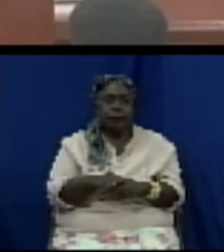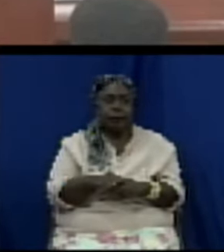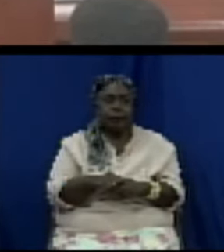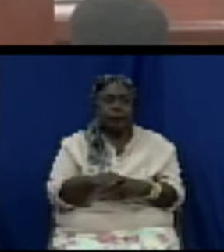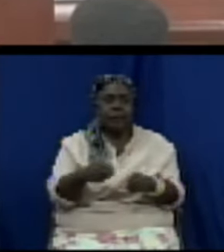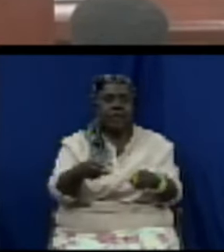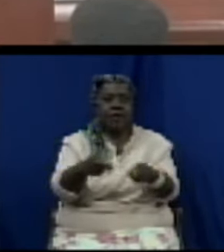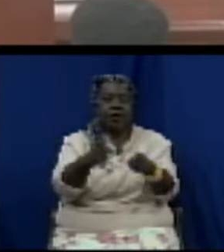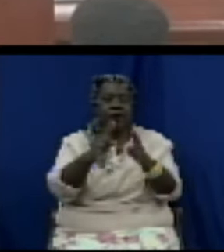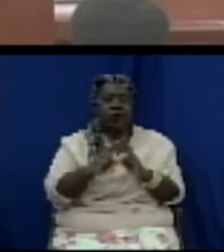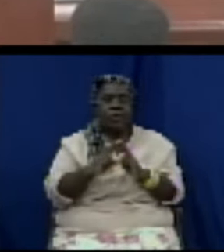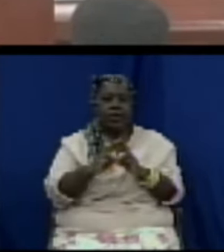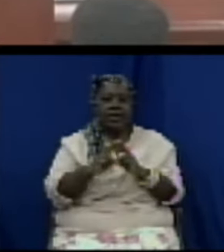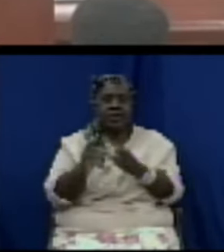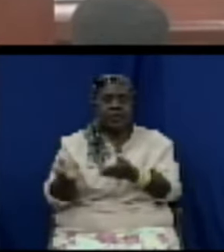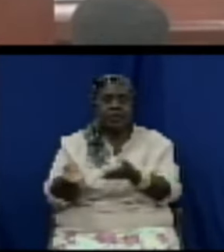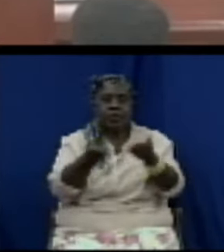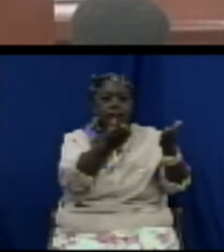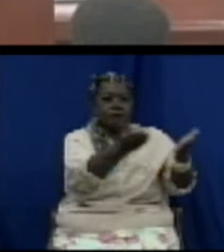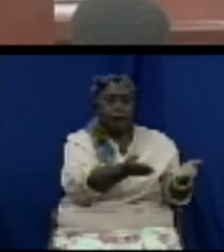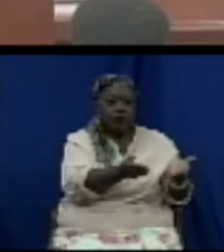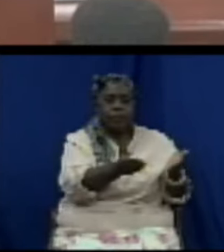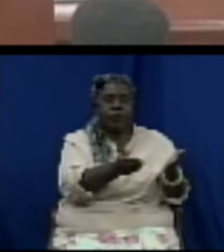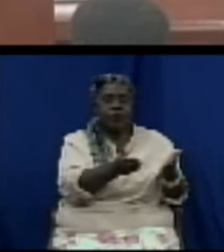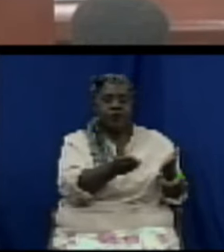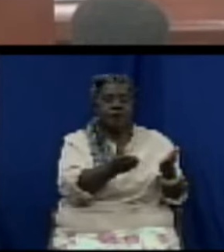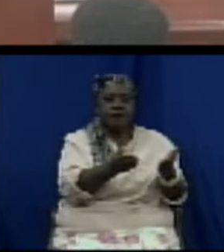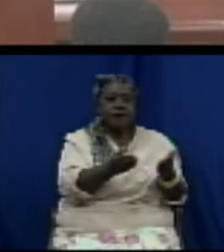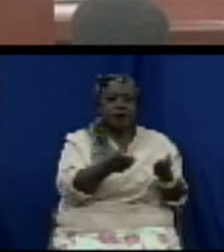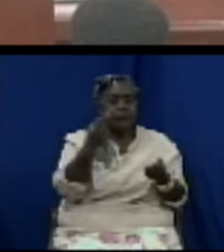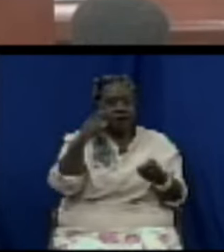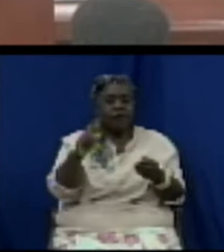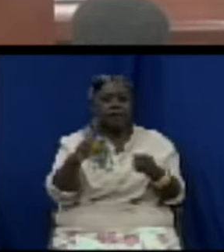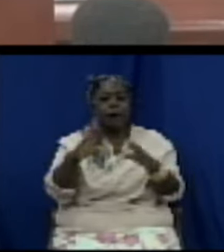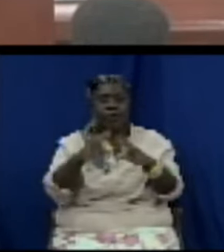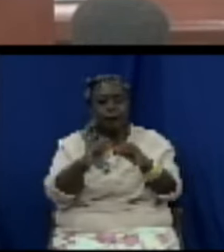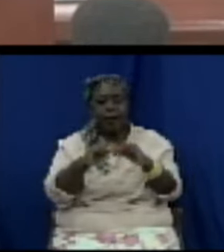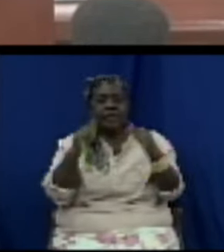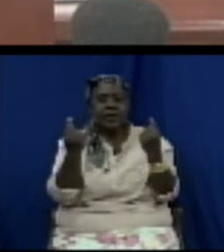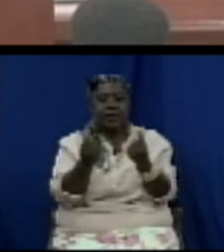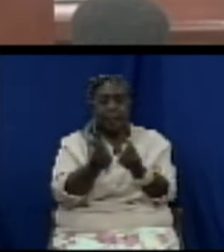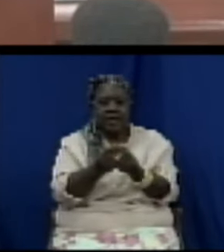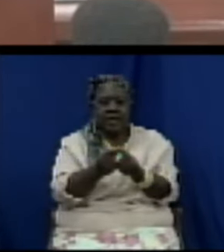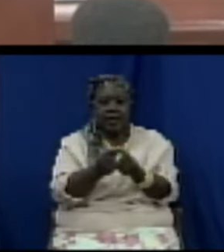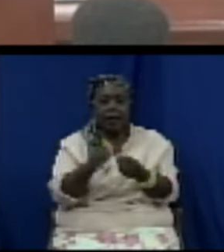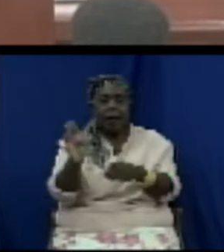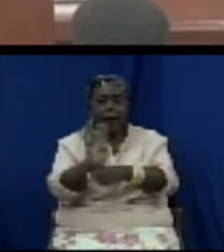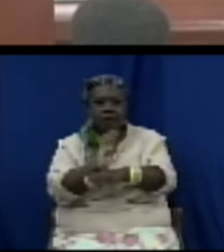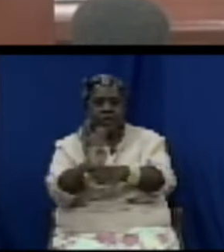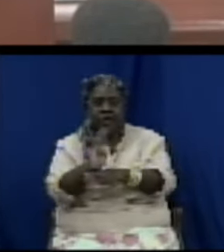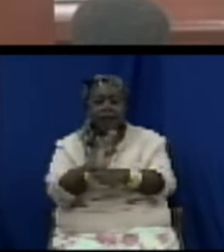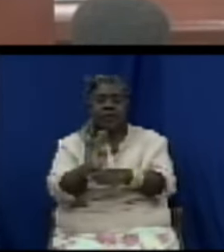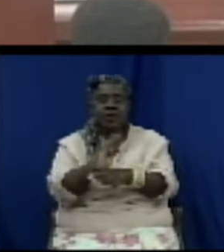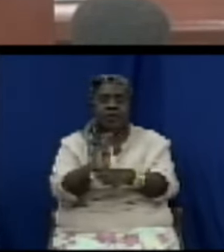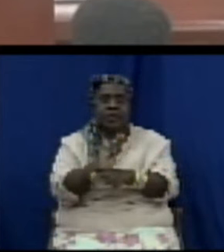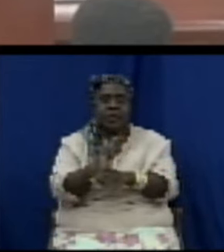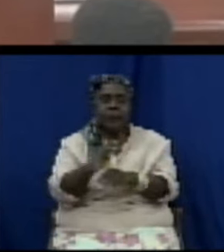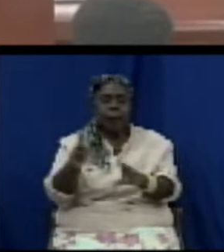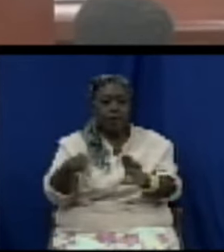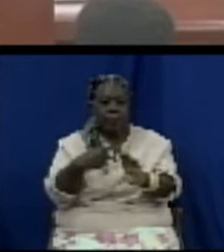Request for leave to move the adjournment of the National Assembly on matters of urgent public importance.